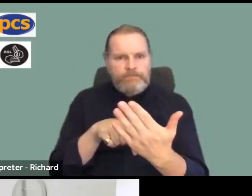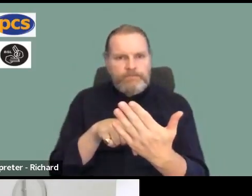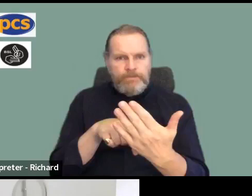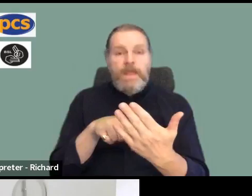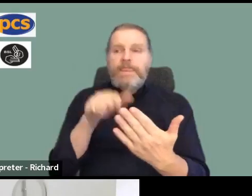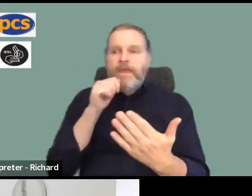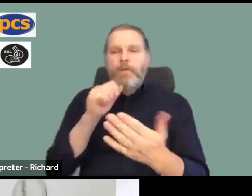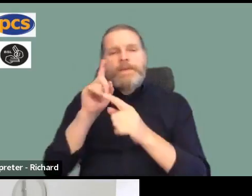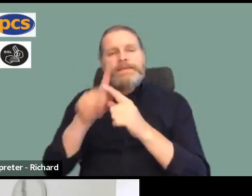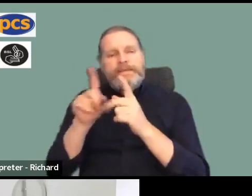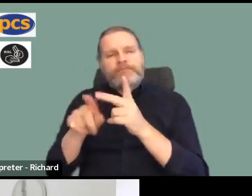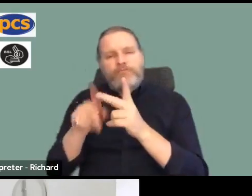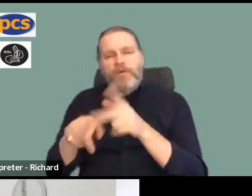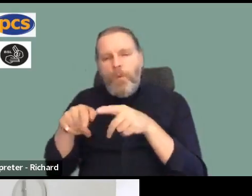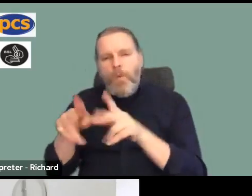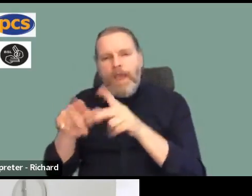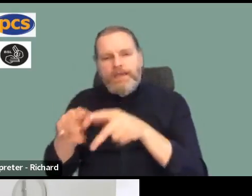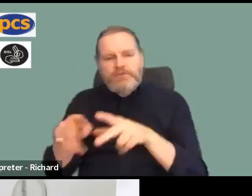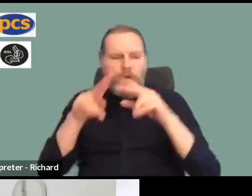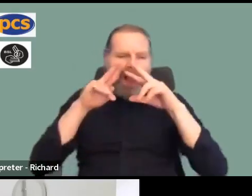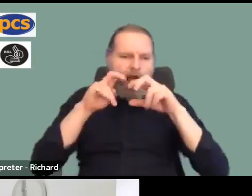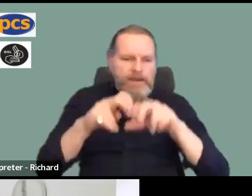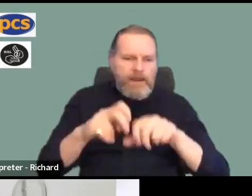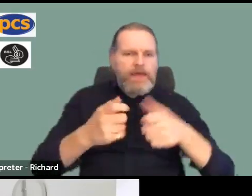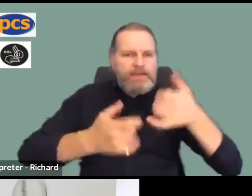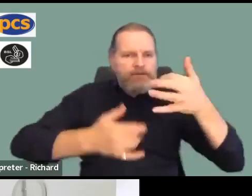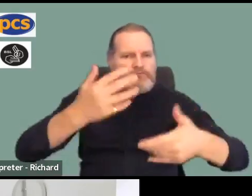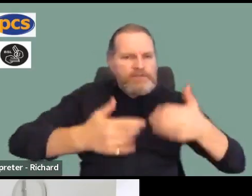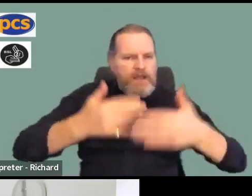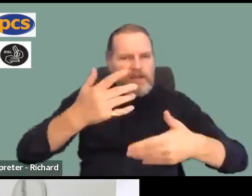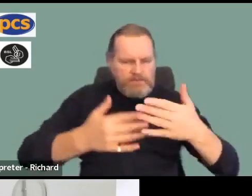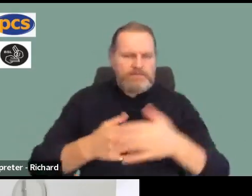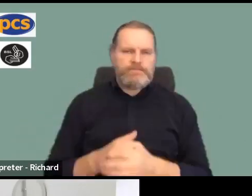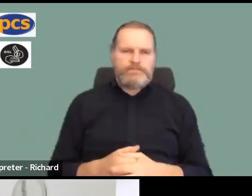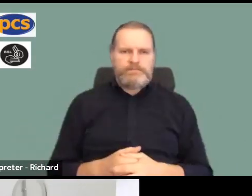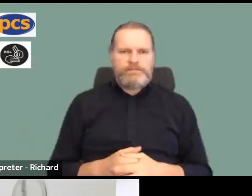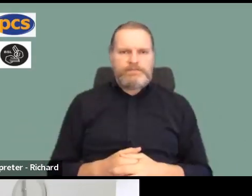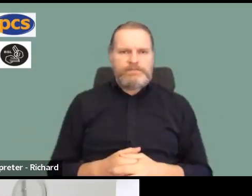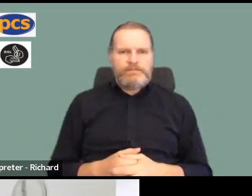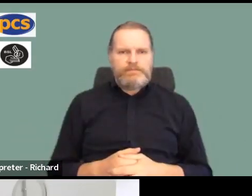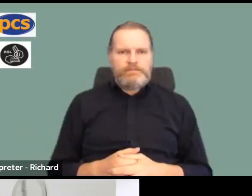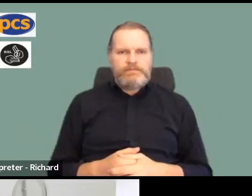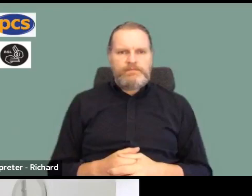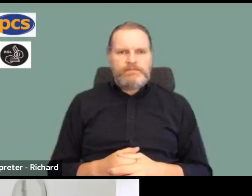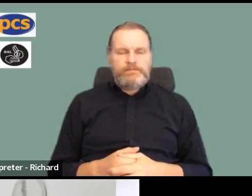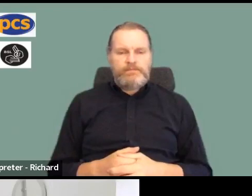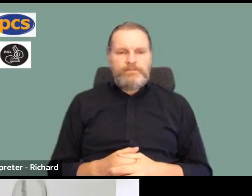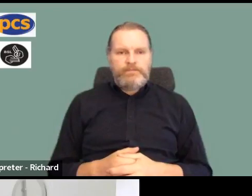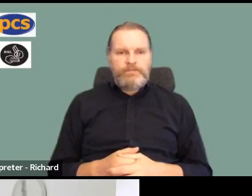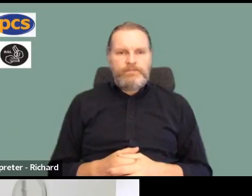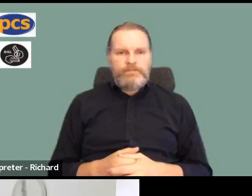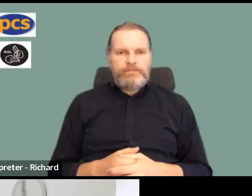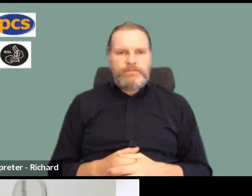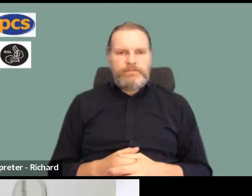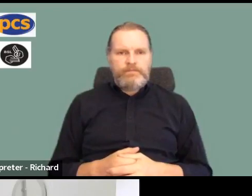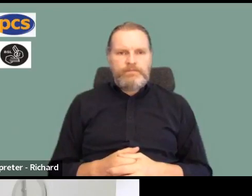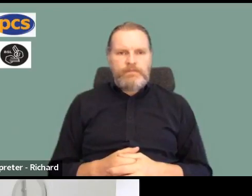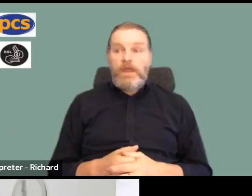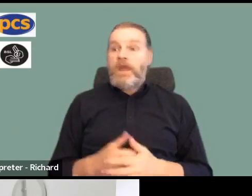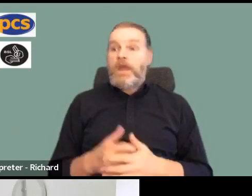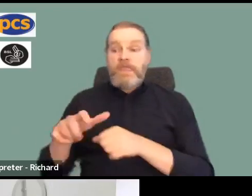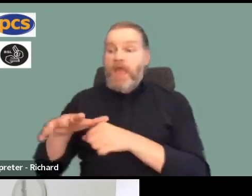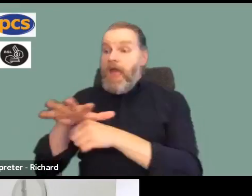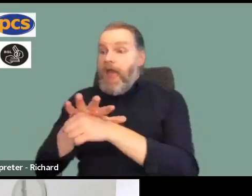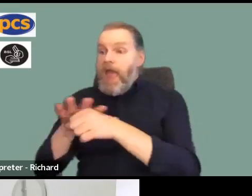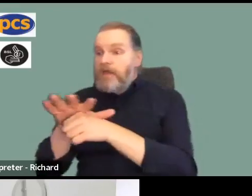ballots. And in answer therefore to Fina's question about the action, the minute we know where we have won the vote,